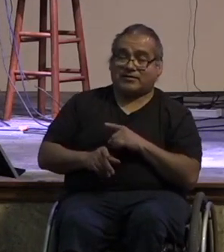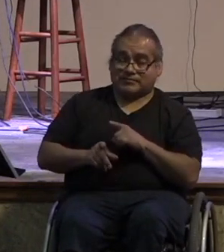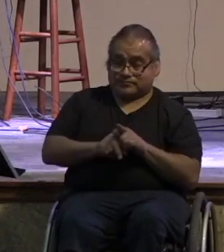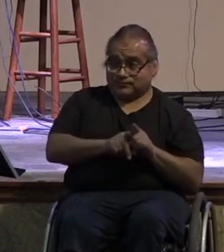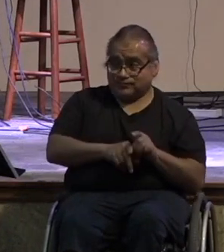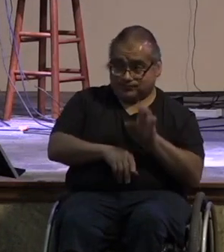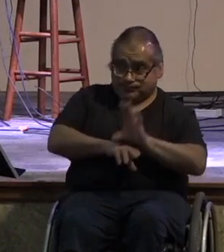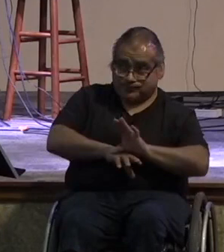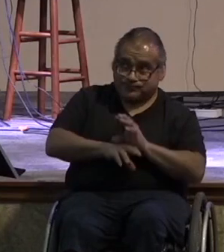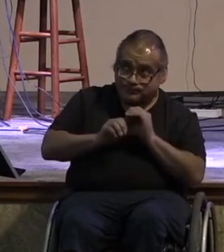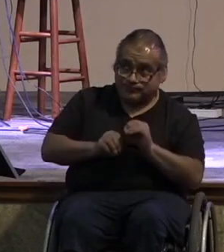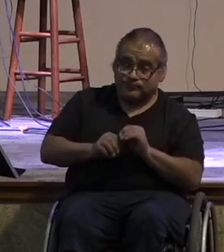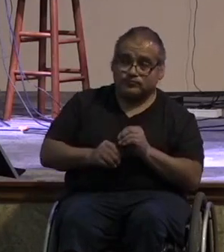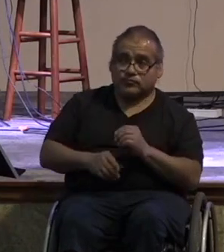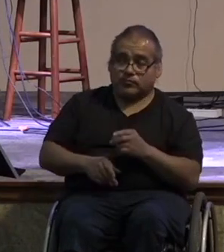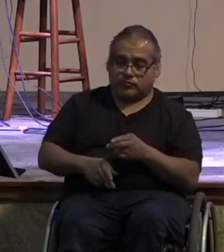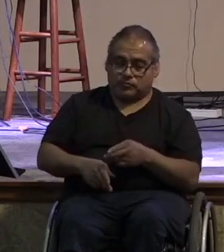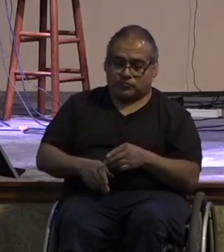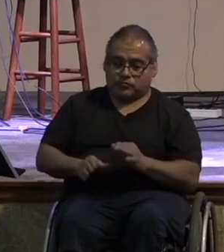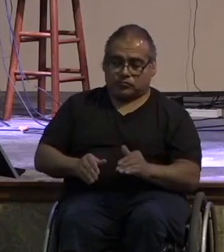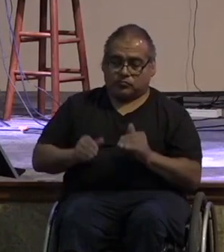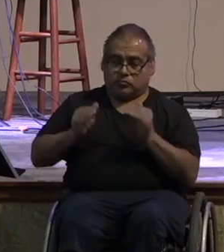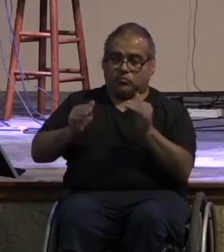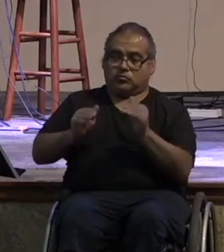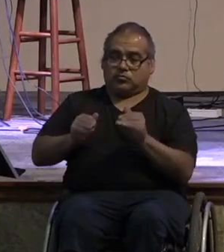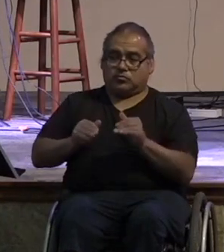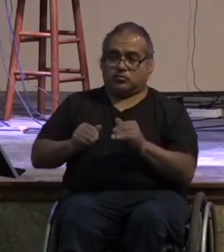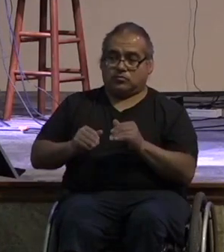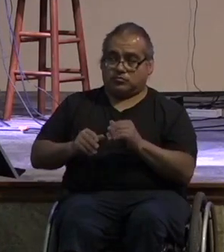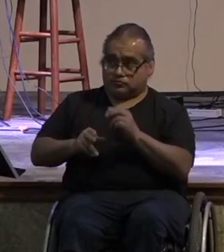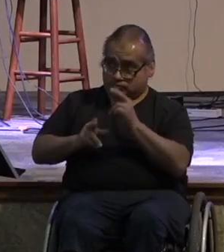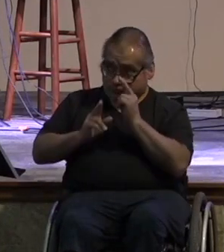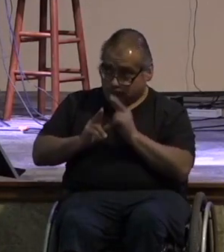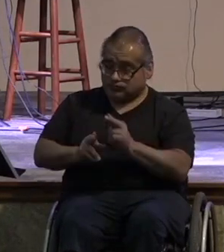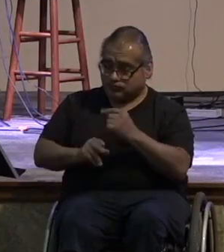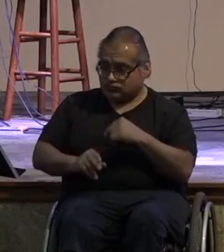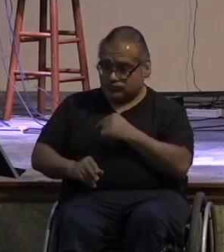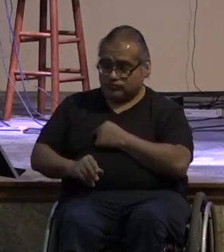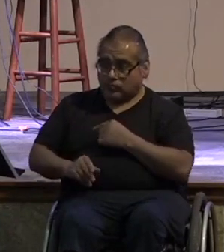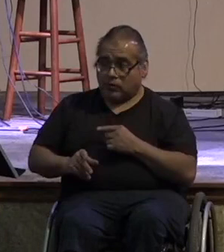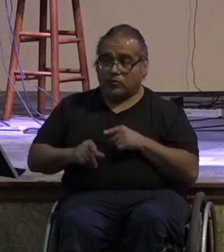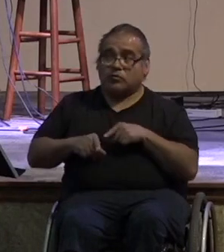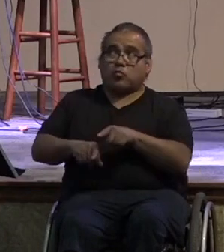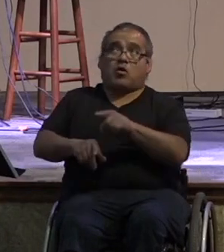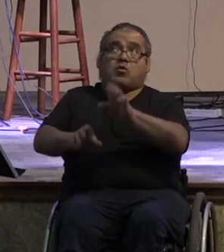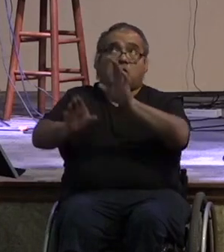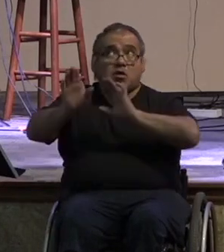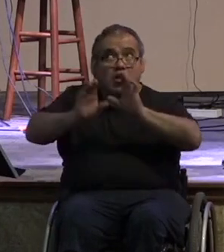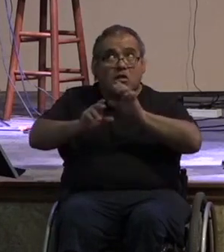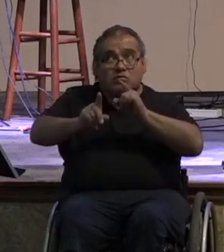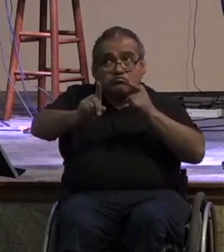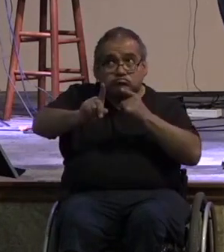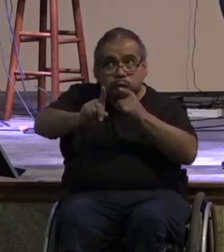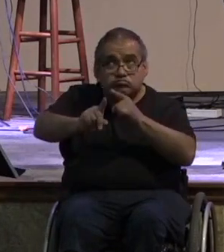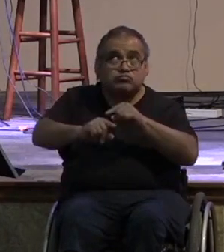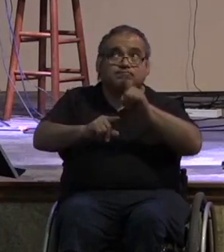teach and lift up he's going to use that to lift us up and teach us and raise us up as we pursue him our faithfulness